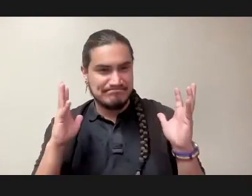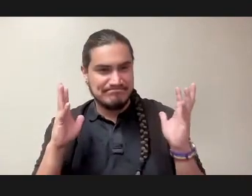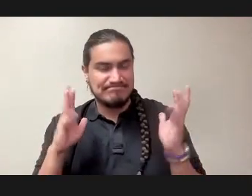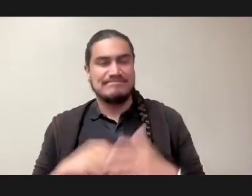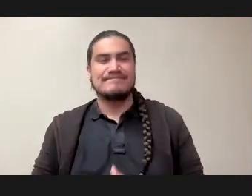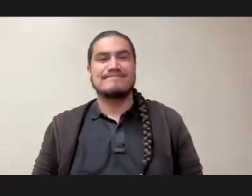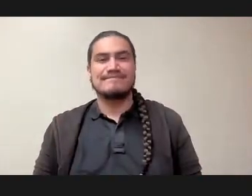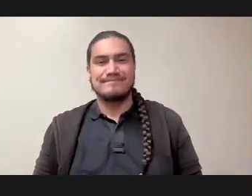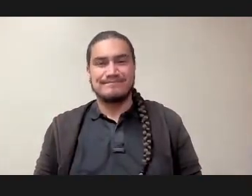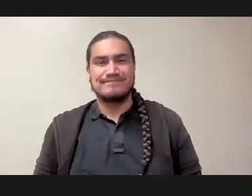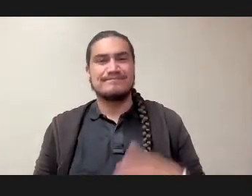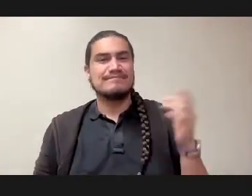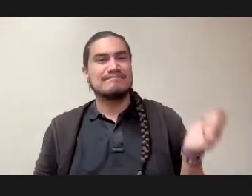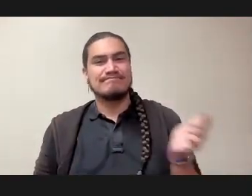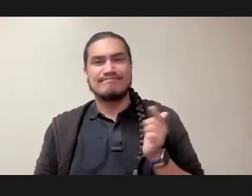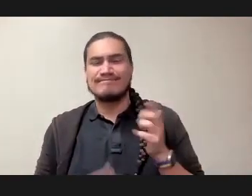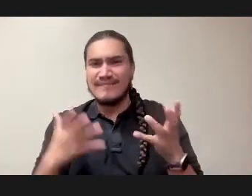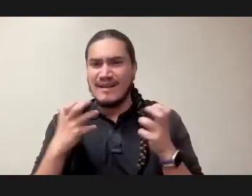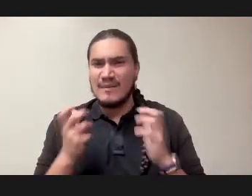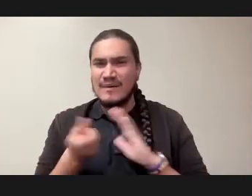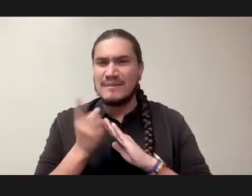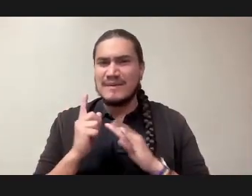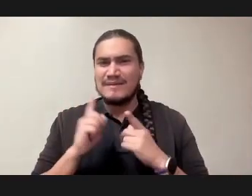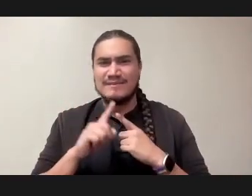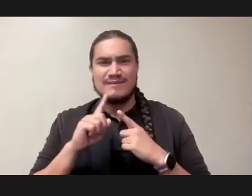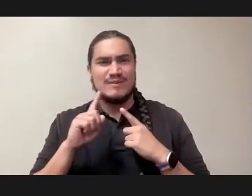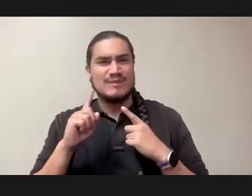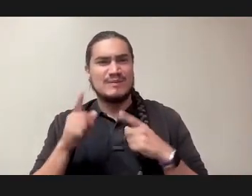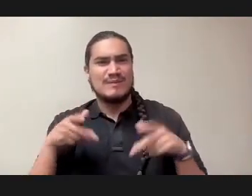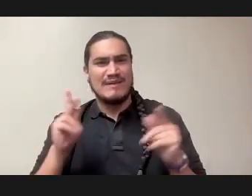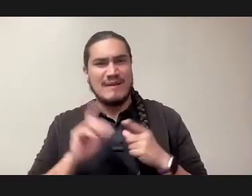Yeah, want to take a minute to just have that sink in. Thank you, Scott.